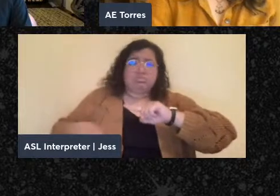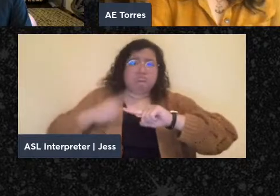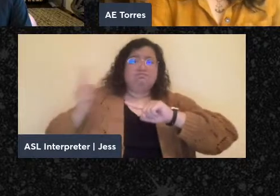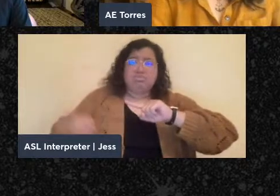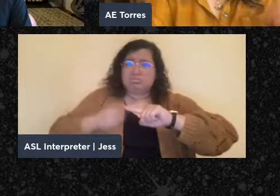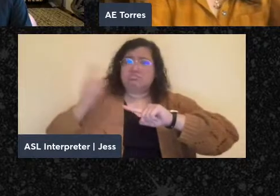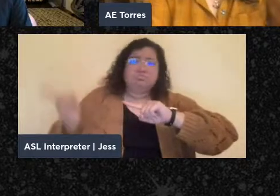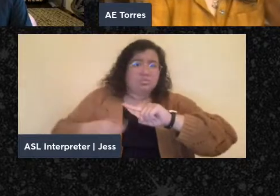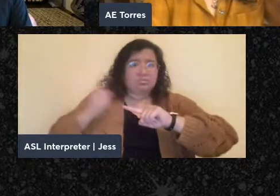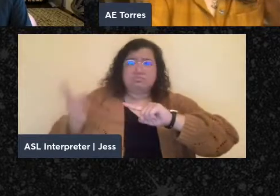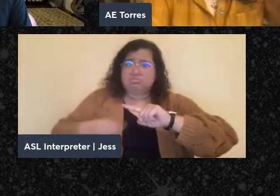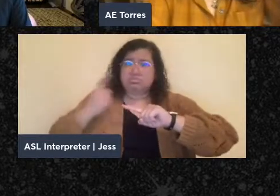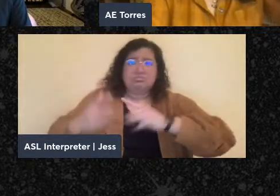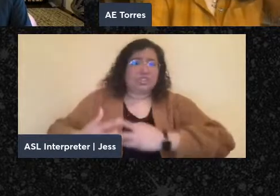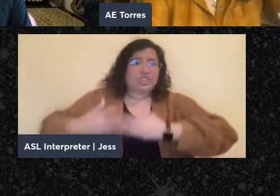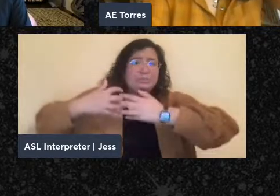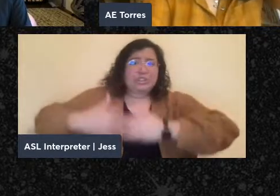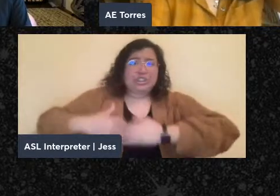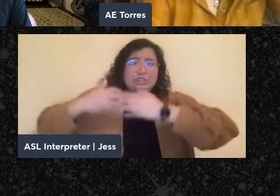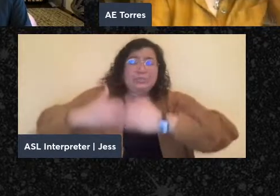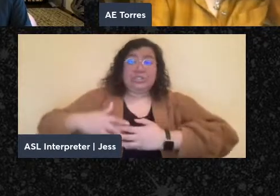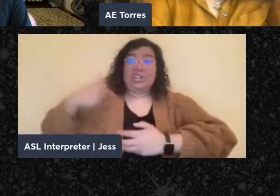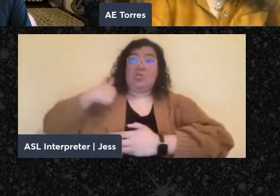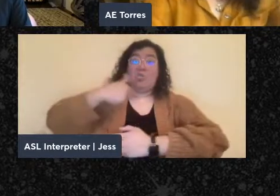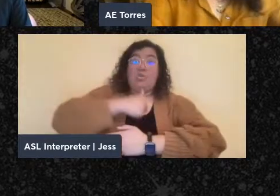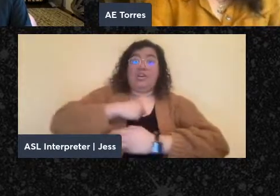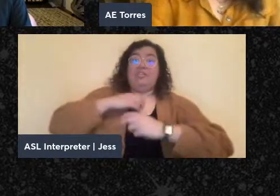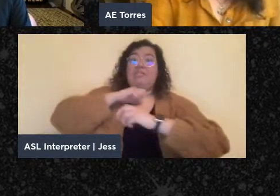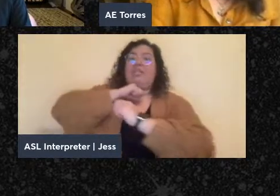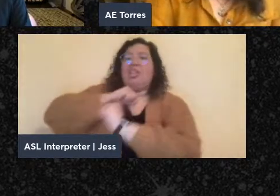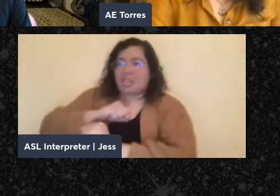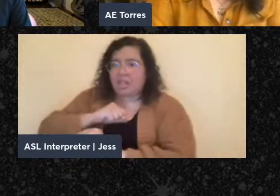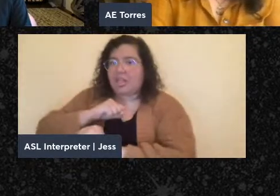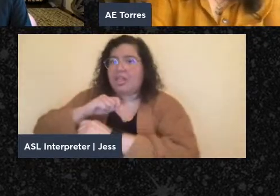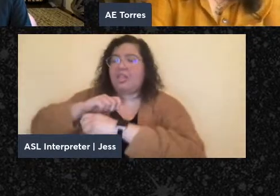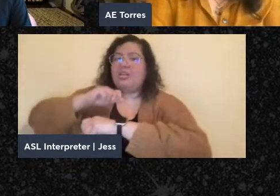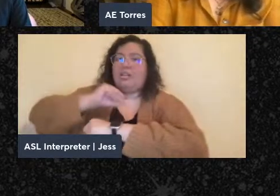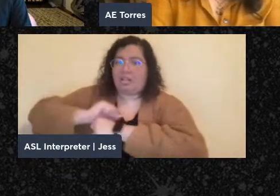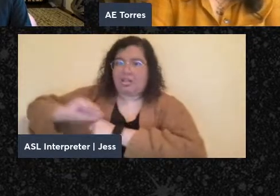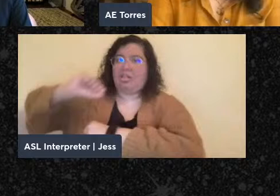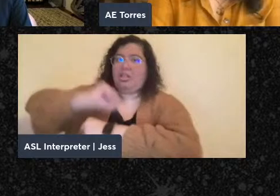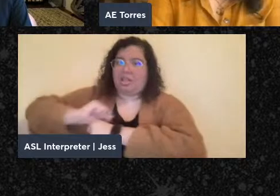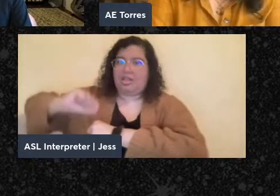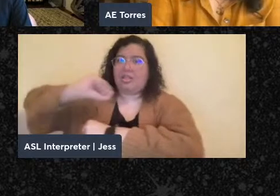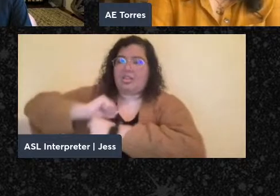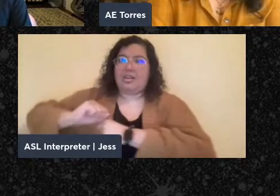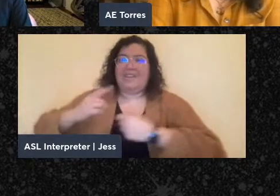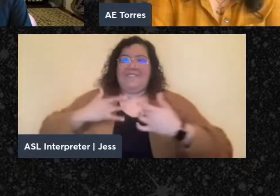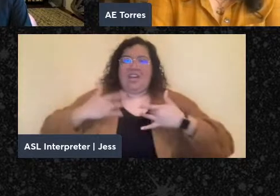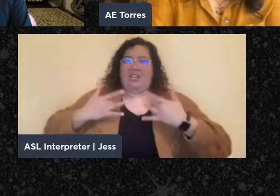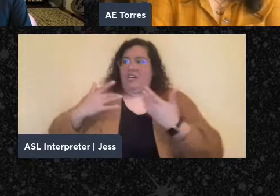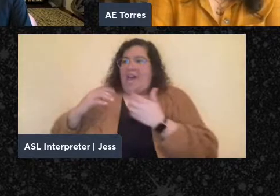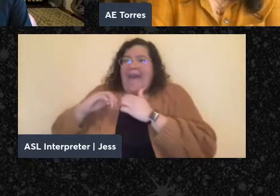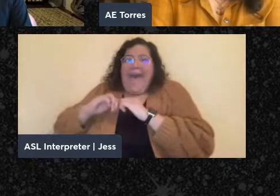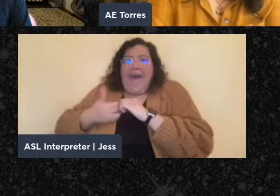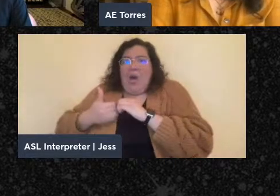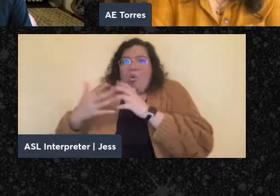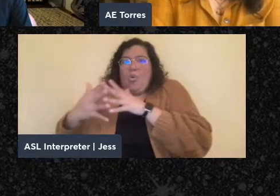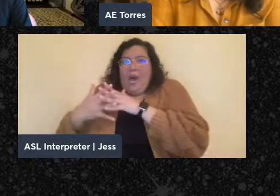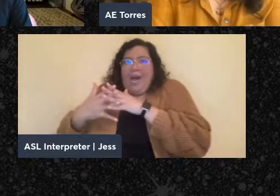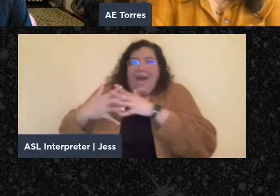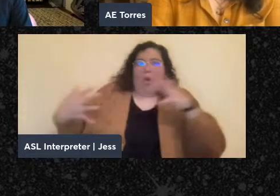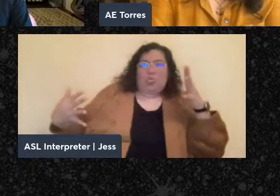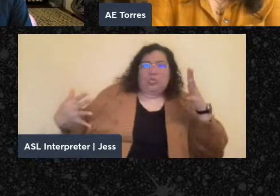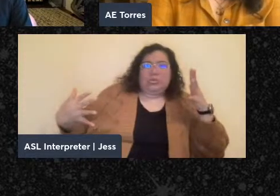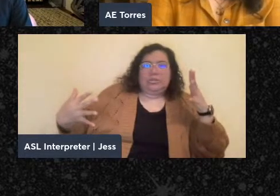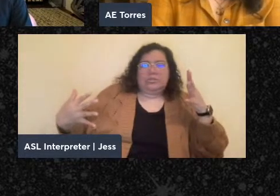it. And we're just all caught in the gears of it. And it can often feel like, well, how do you get out other than the